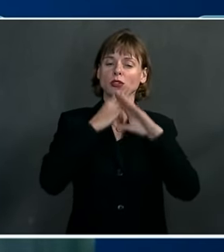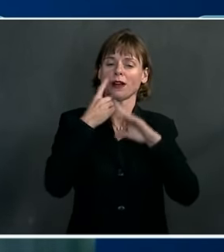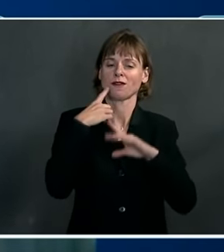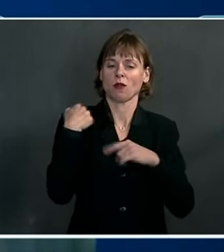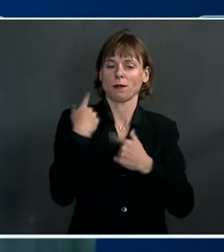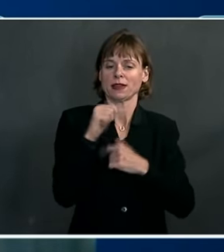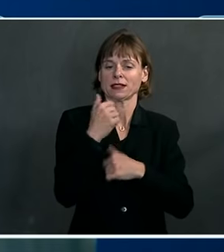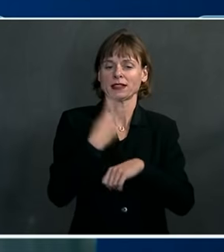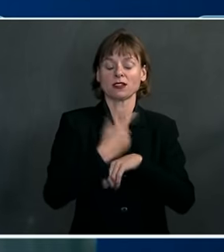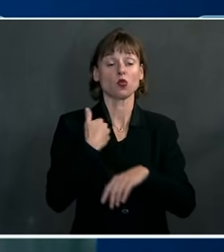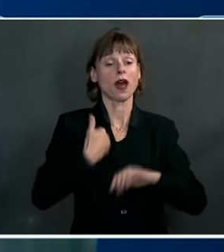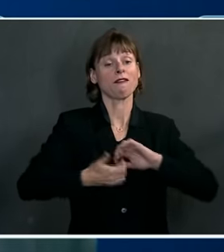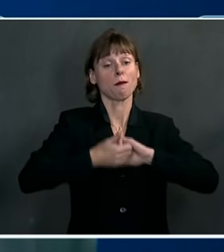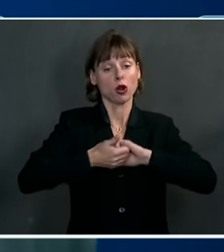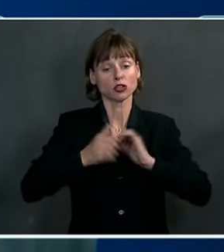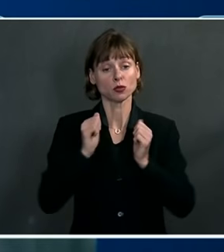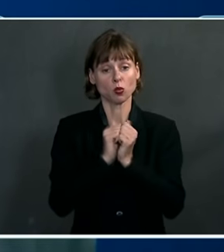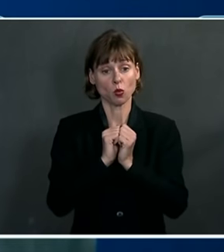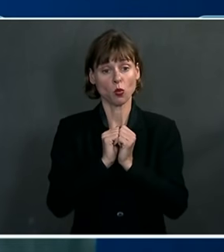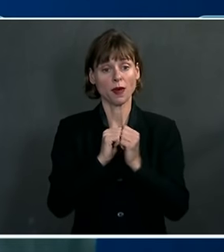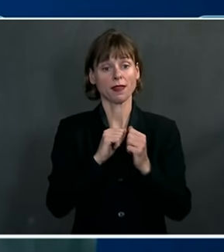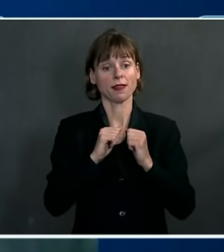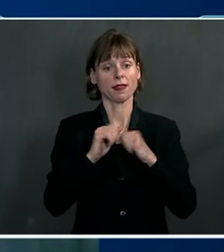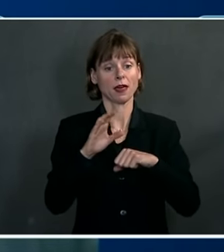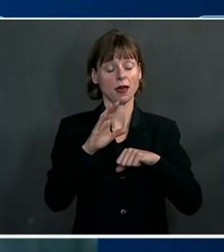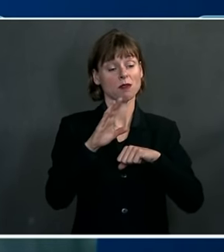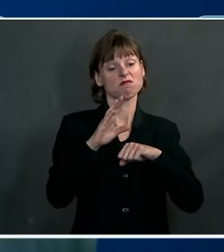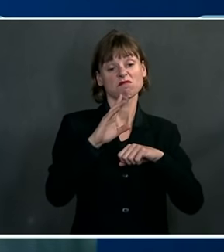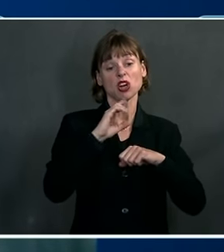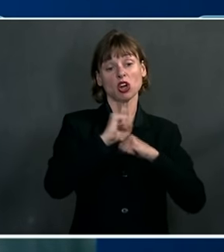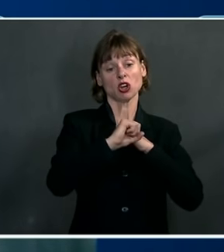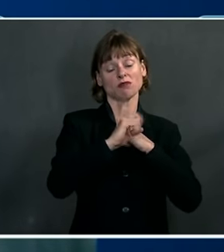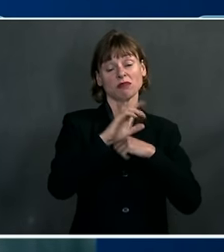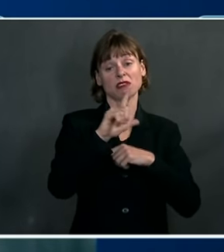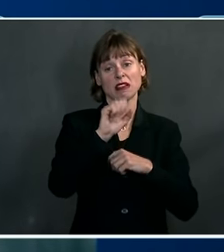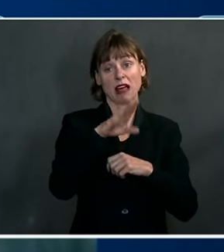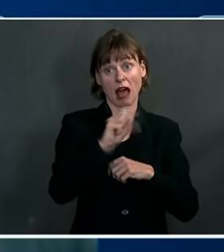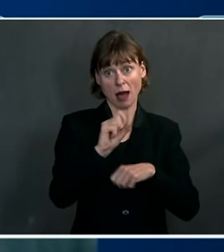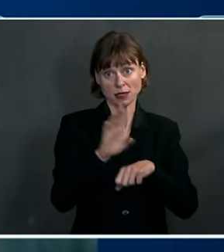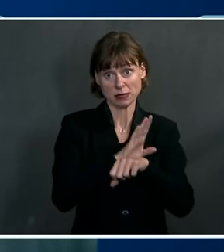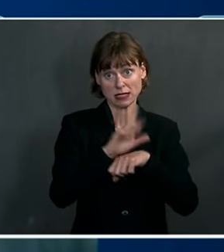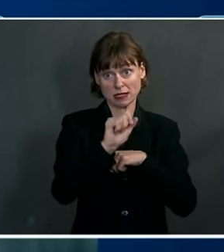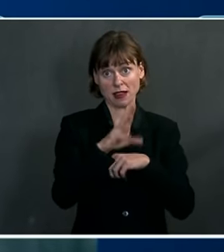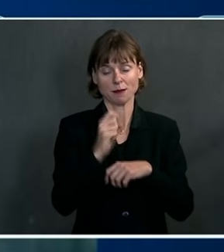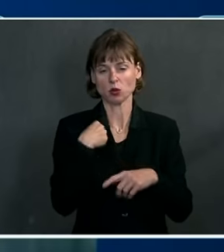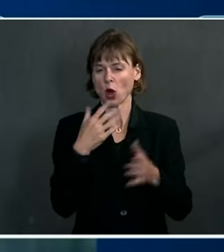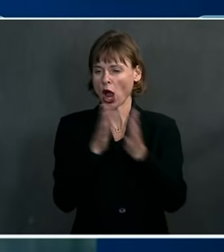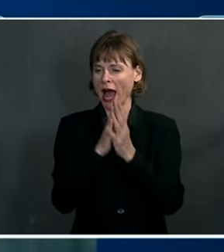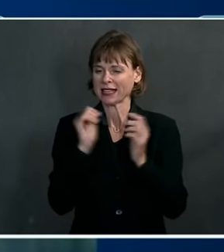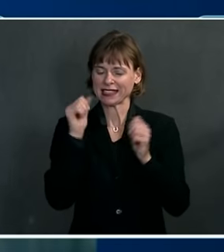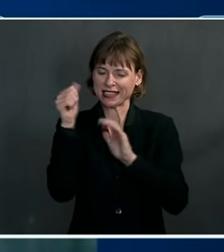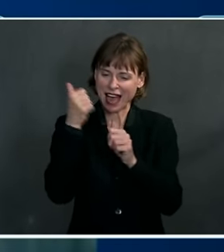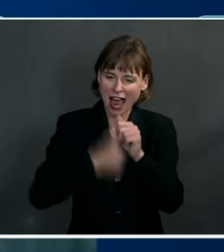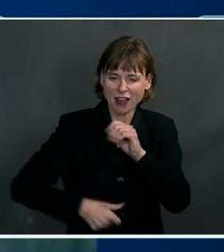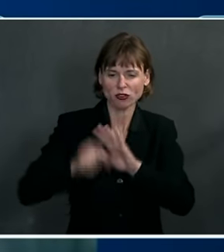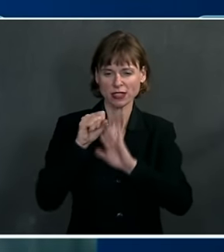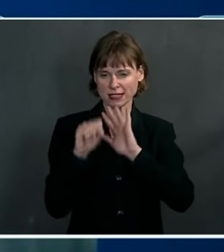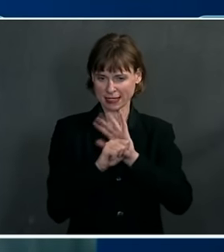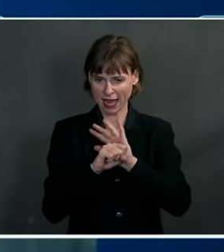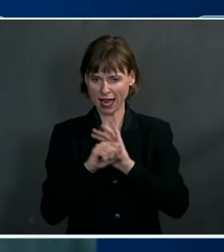So we have partnerships with commercial labs. We are now asking surveillance from every single state, at least 750